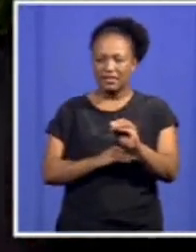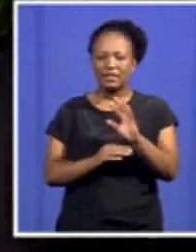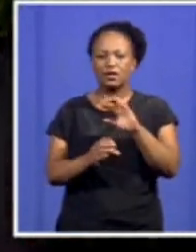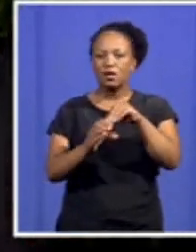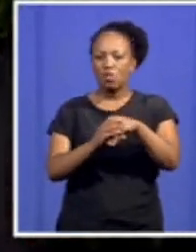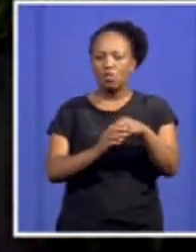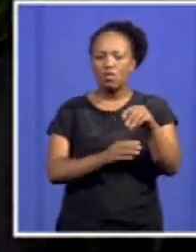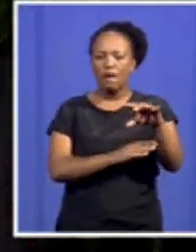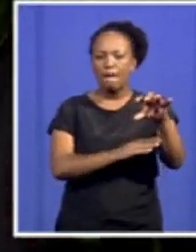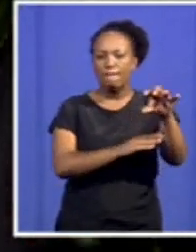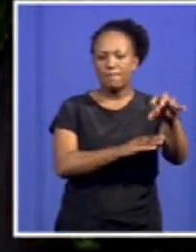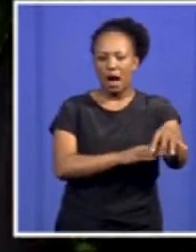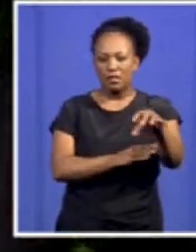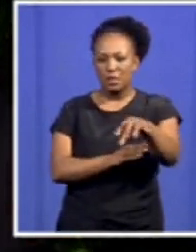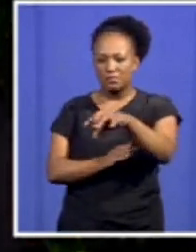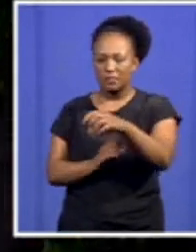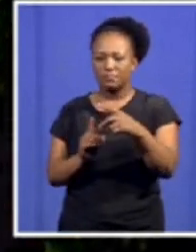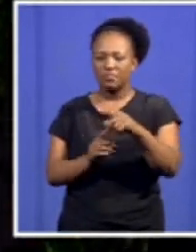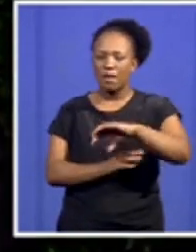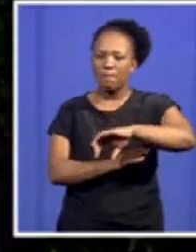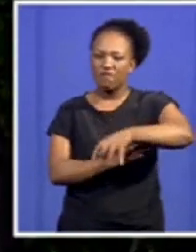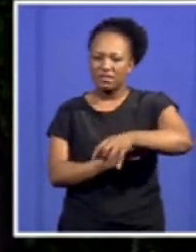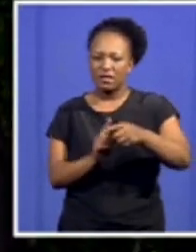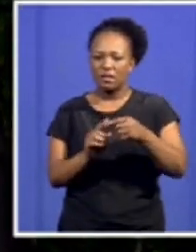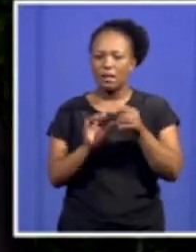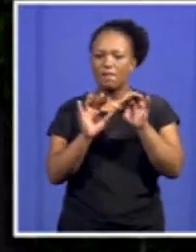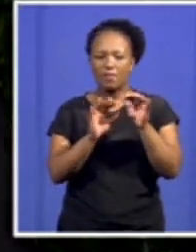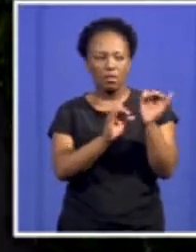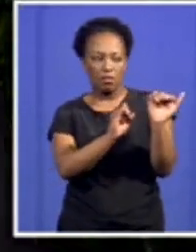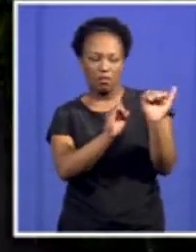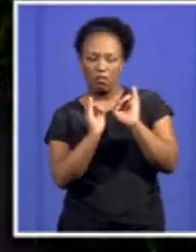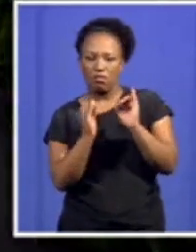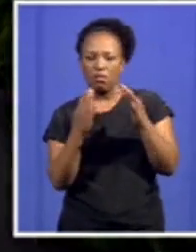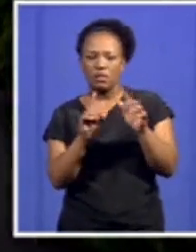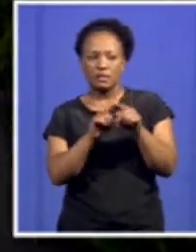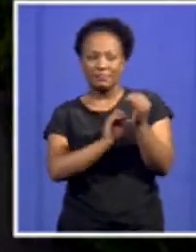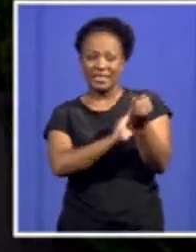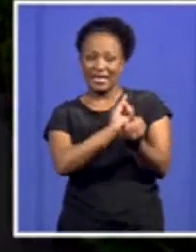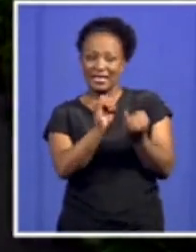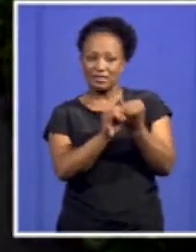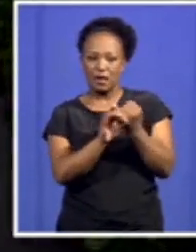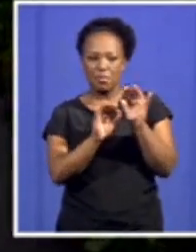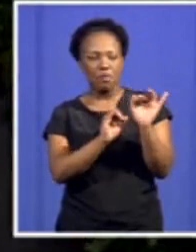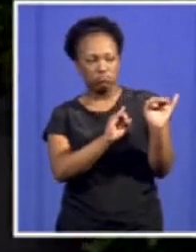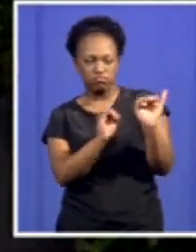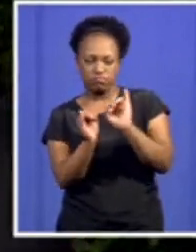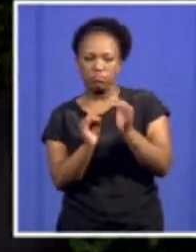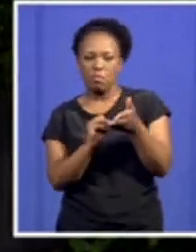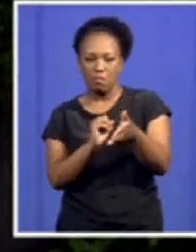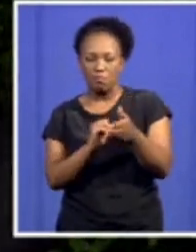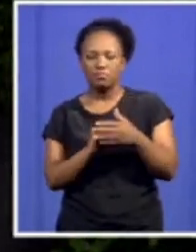guests. Amongst guests, also have international guests. We do have the embassy of Palestine,